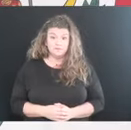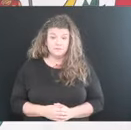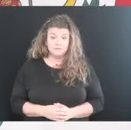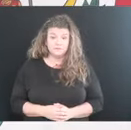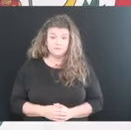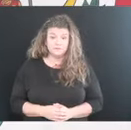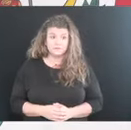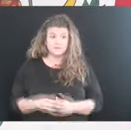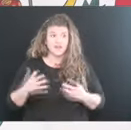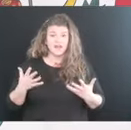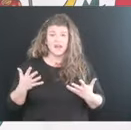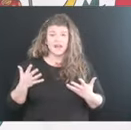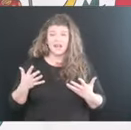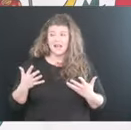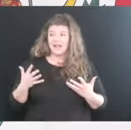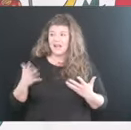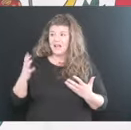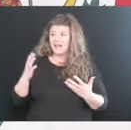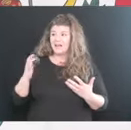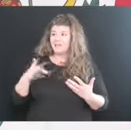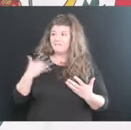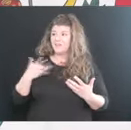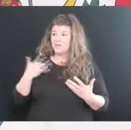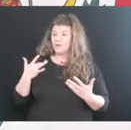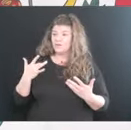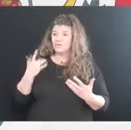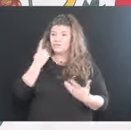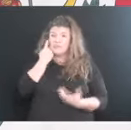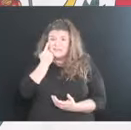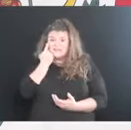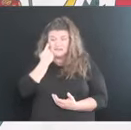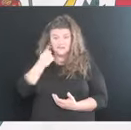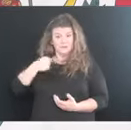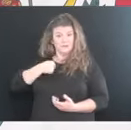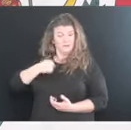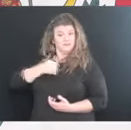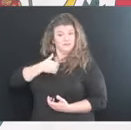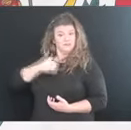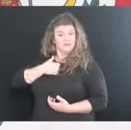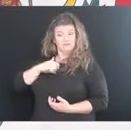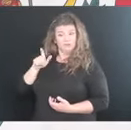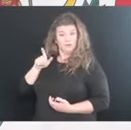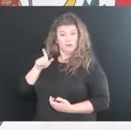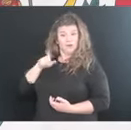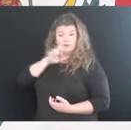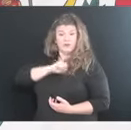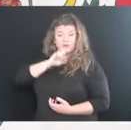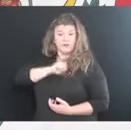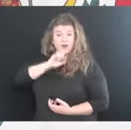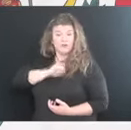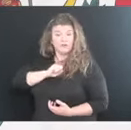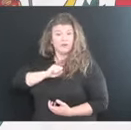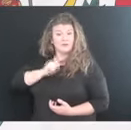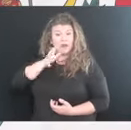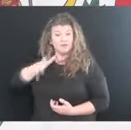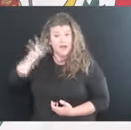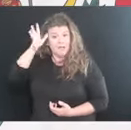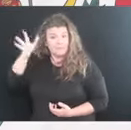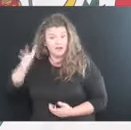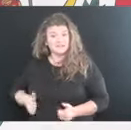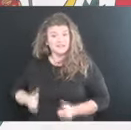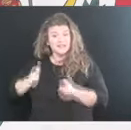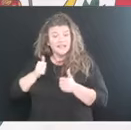just the other day it seems like in my life I was a 21 year old in Wyoming County. My grandparents lived at